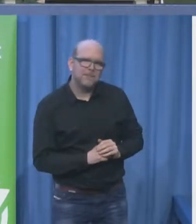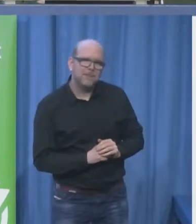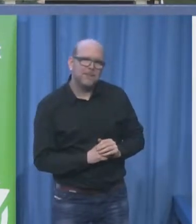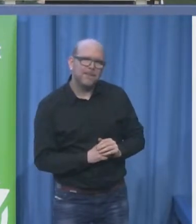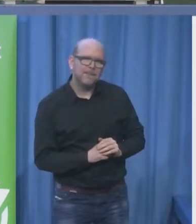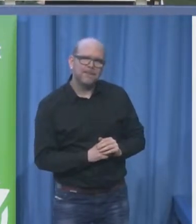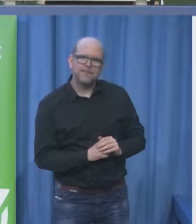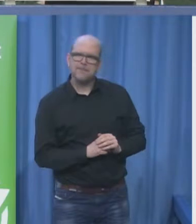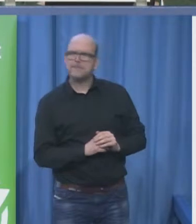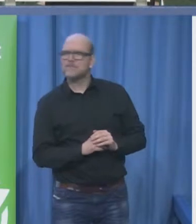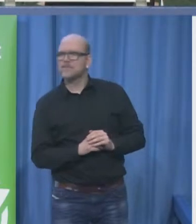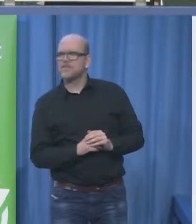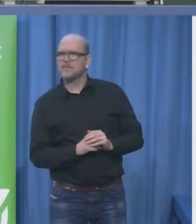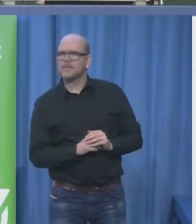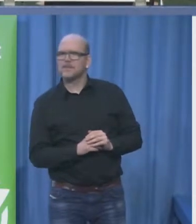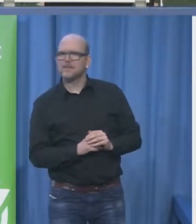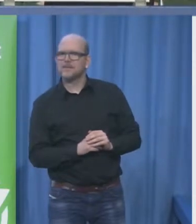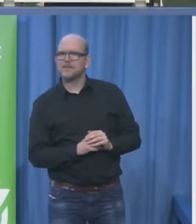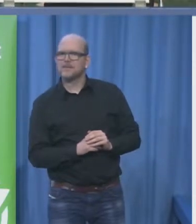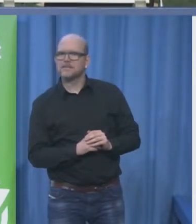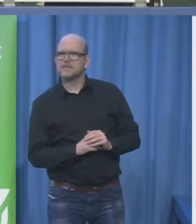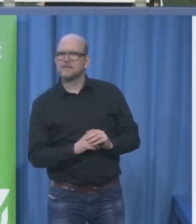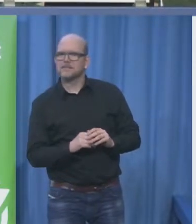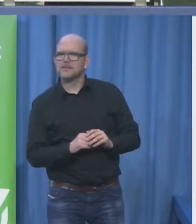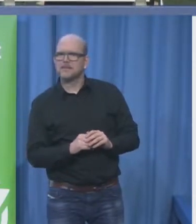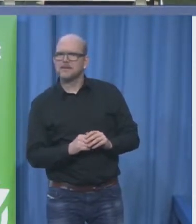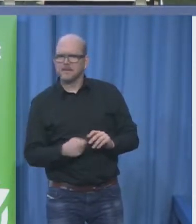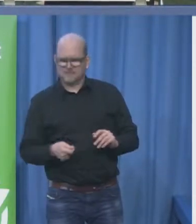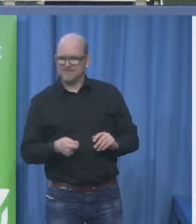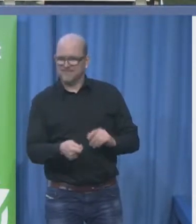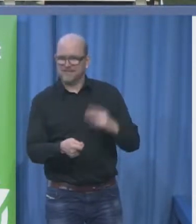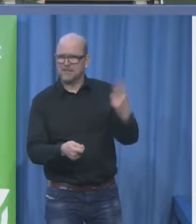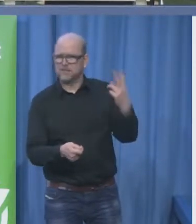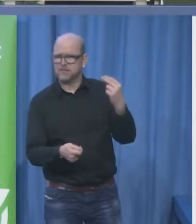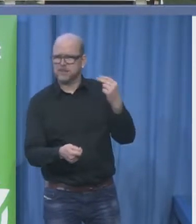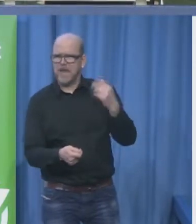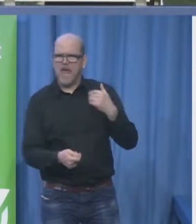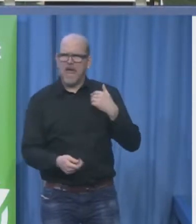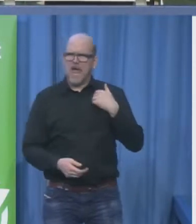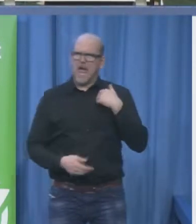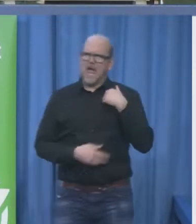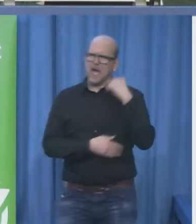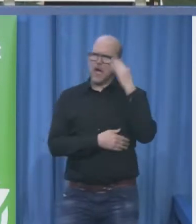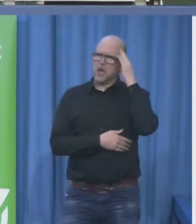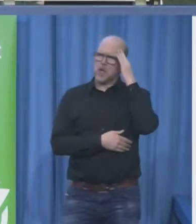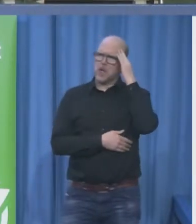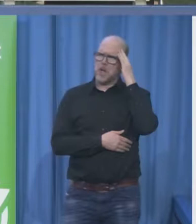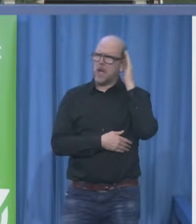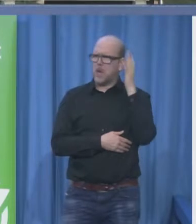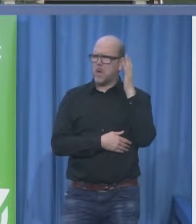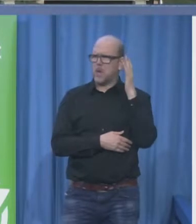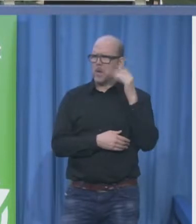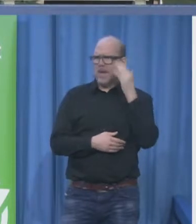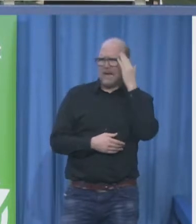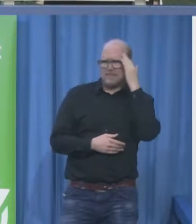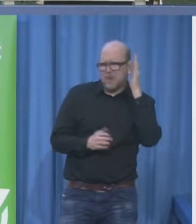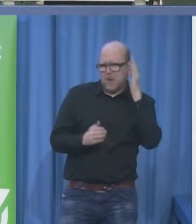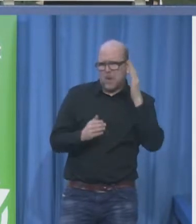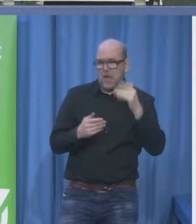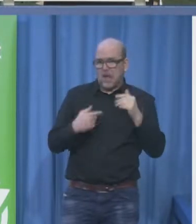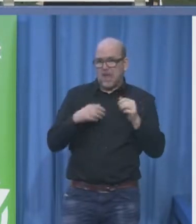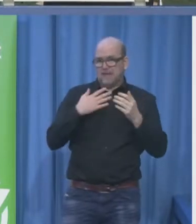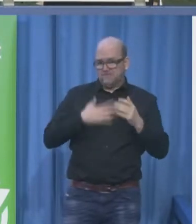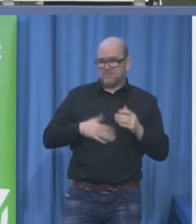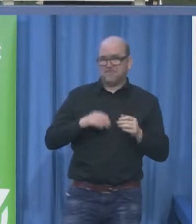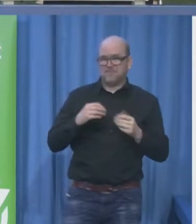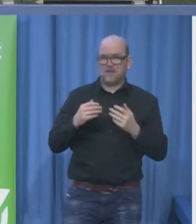a night out is my bank balance the last last thing i need reminding of is my failure in life could even have as much as